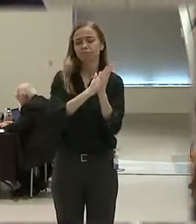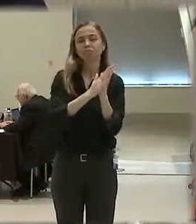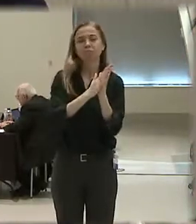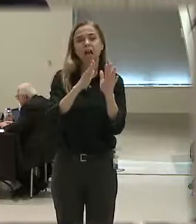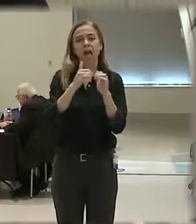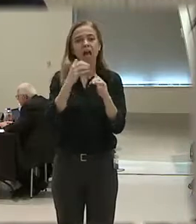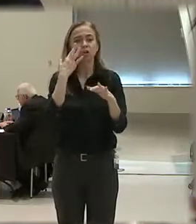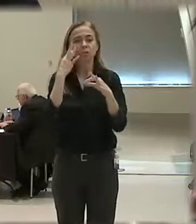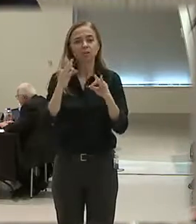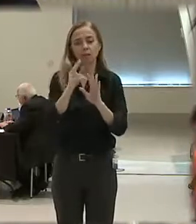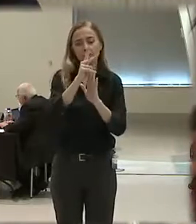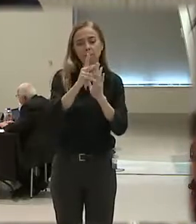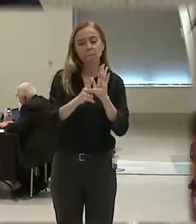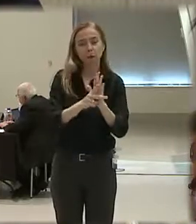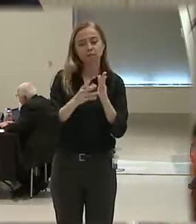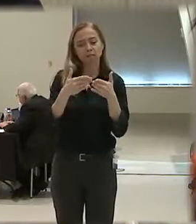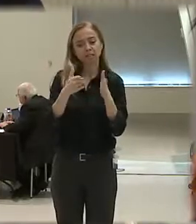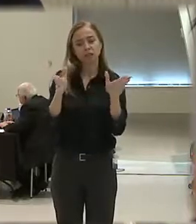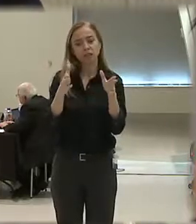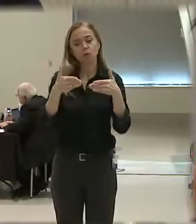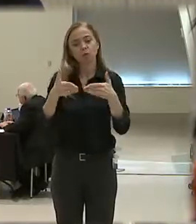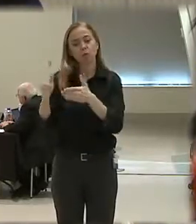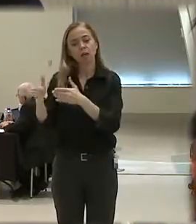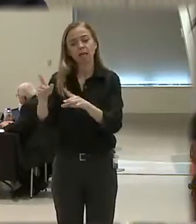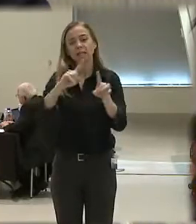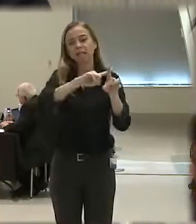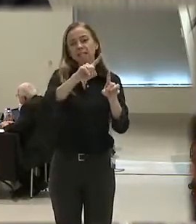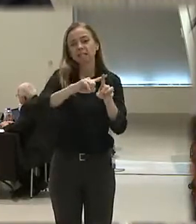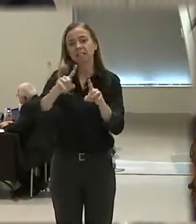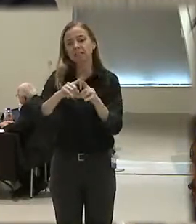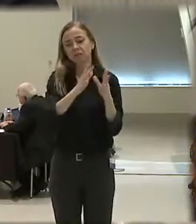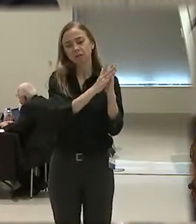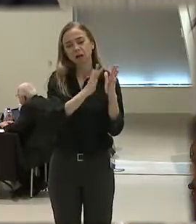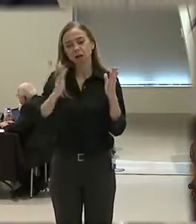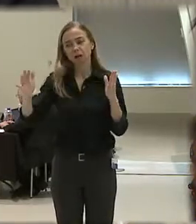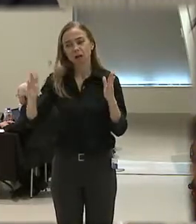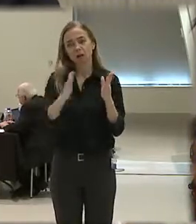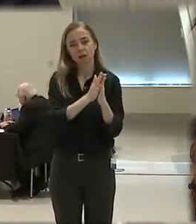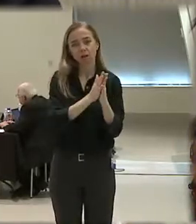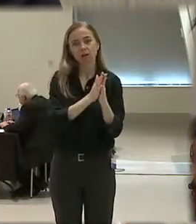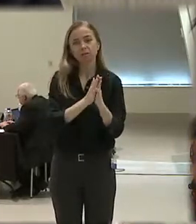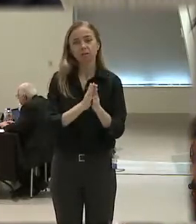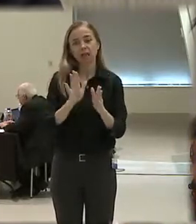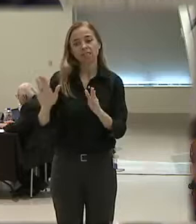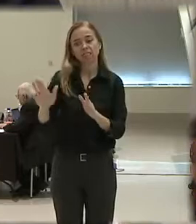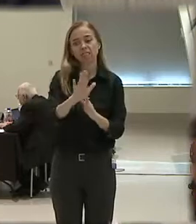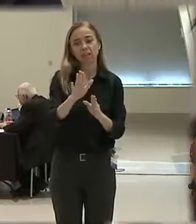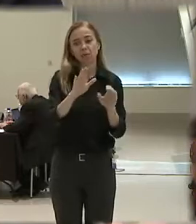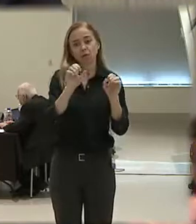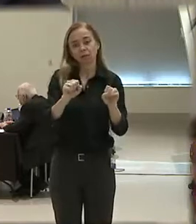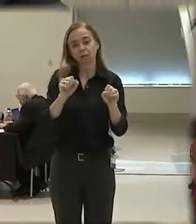in terms of policy and in a very general way, the different types of levels of force at an officer's lawful disposal?